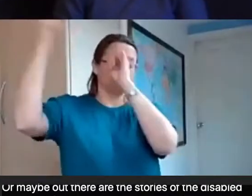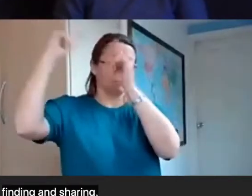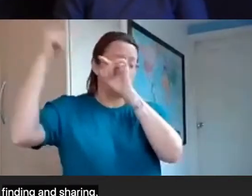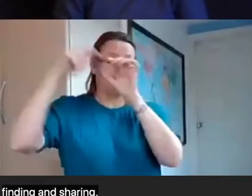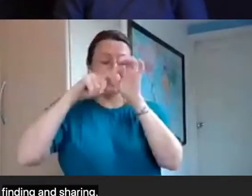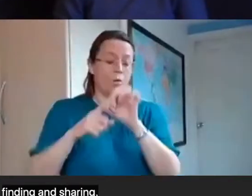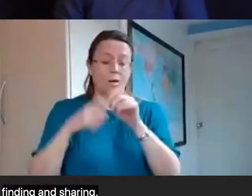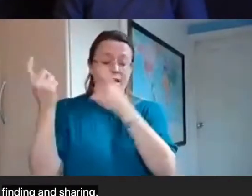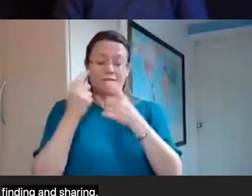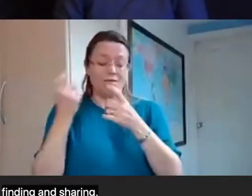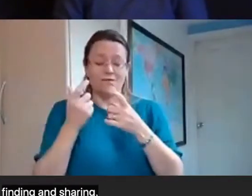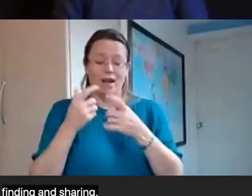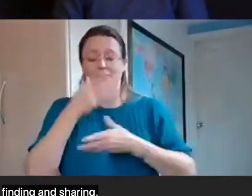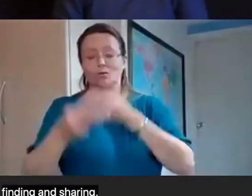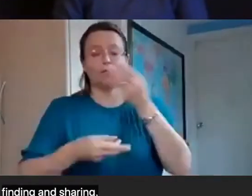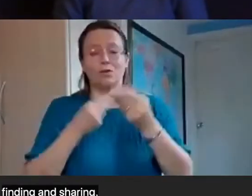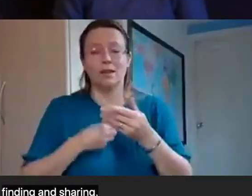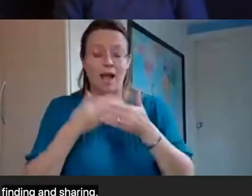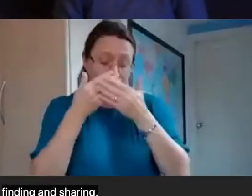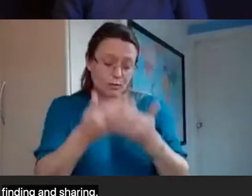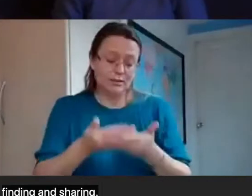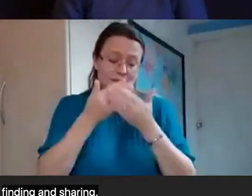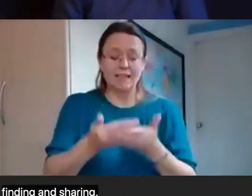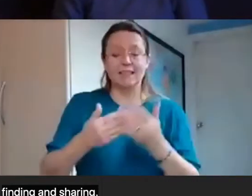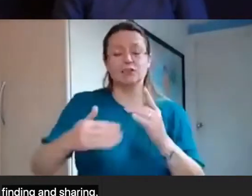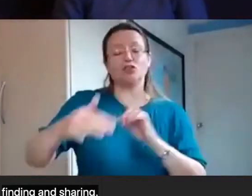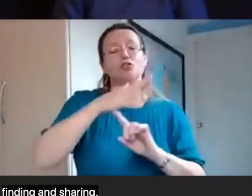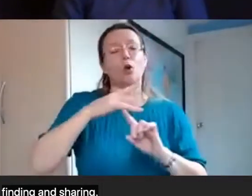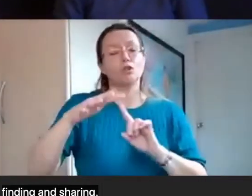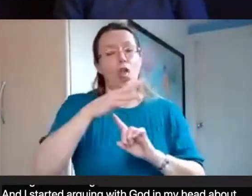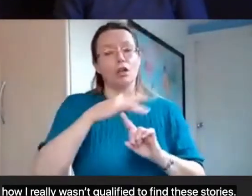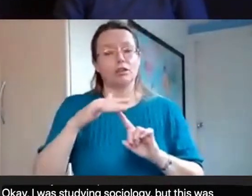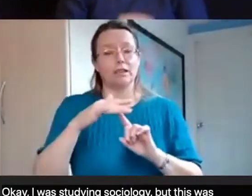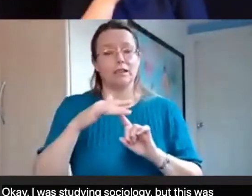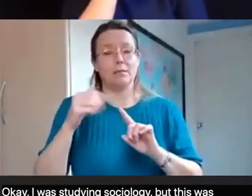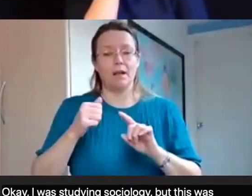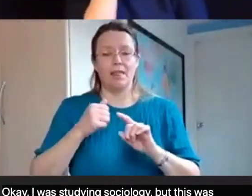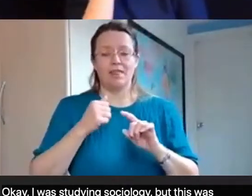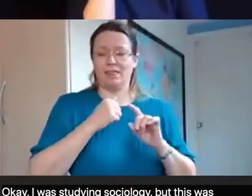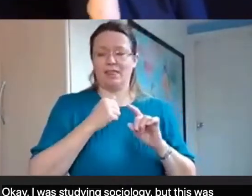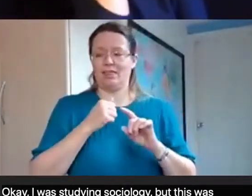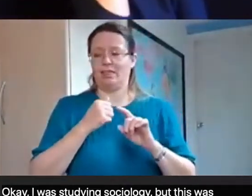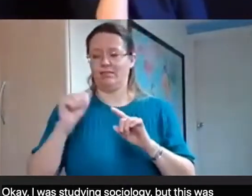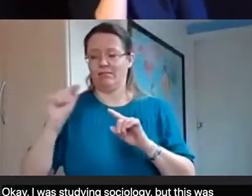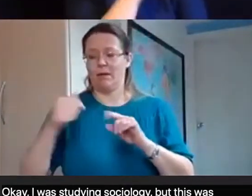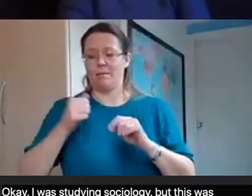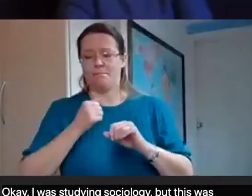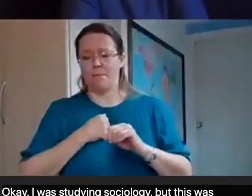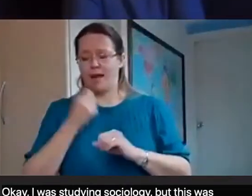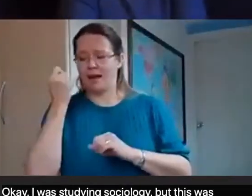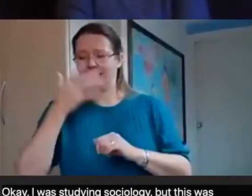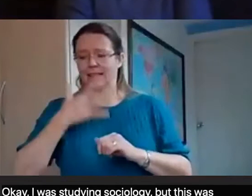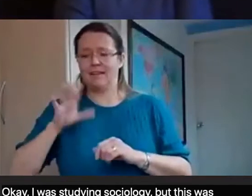Okay, I was studying sociology, but this was research that needed to be done by a really pious person, probably a priest, or at least someone who